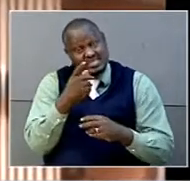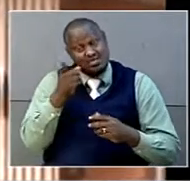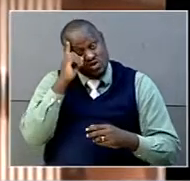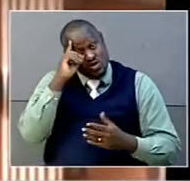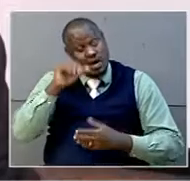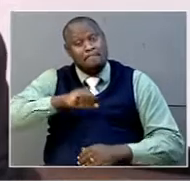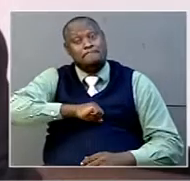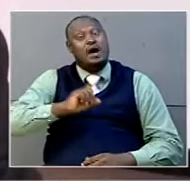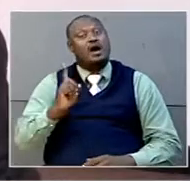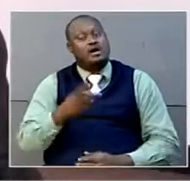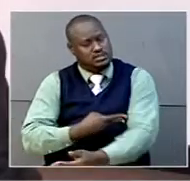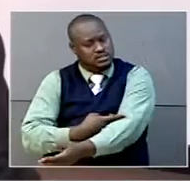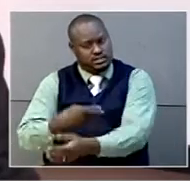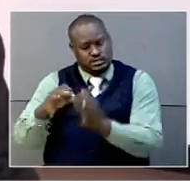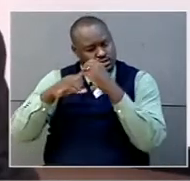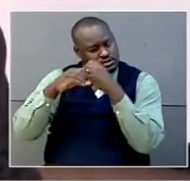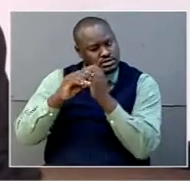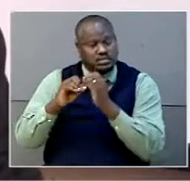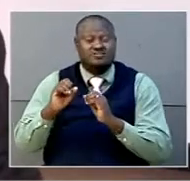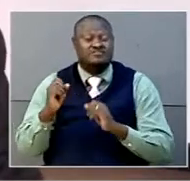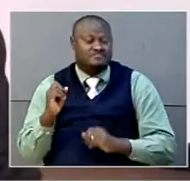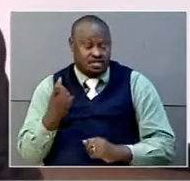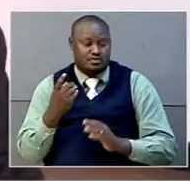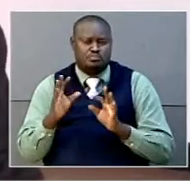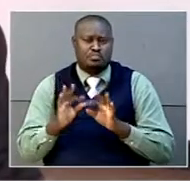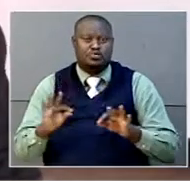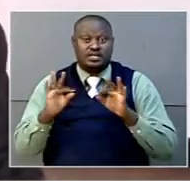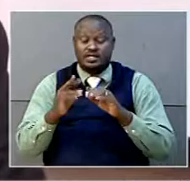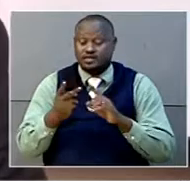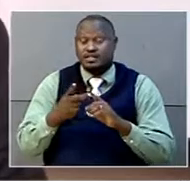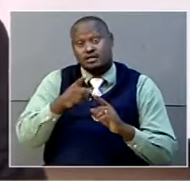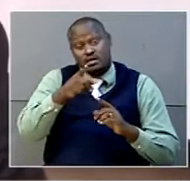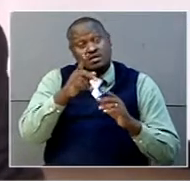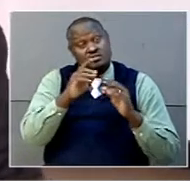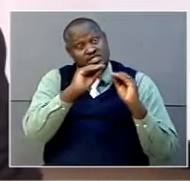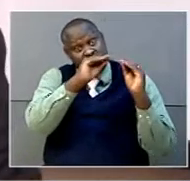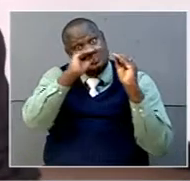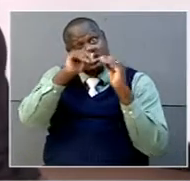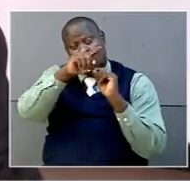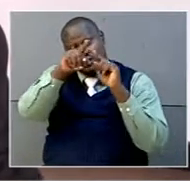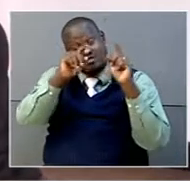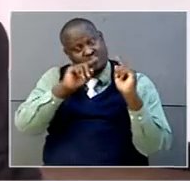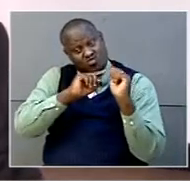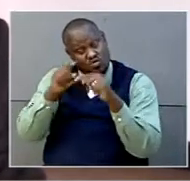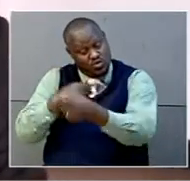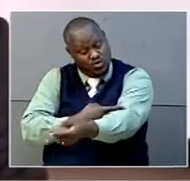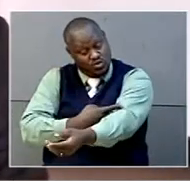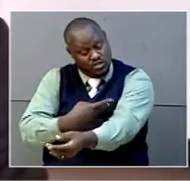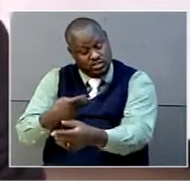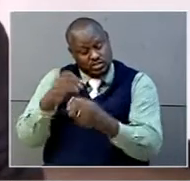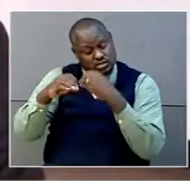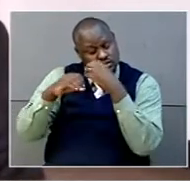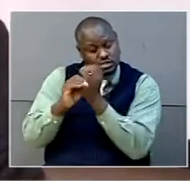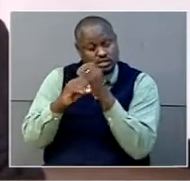counselling. Sincitize people to test for sickle cell as part of, you know, the